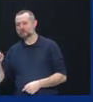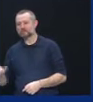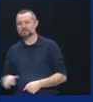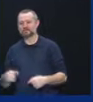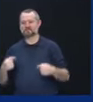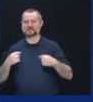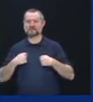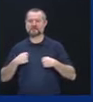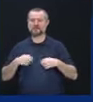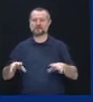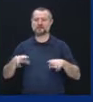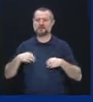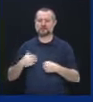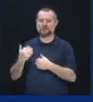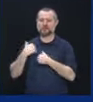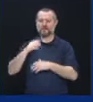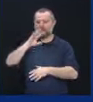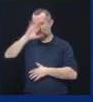responsibility.